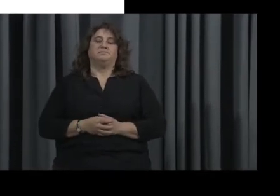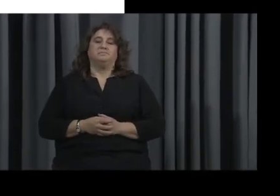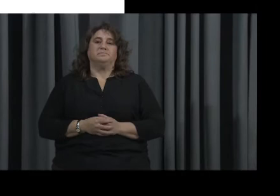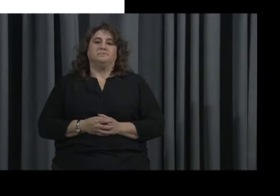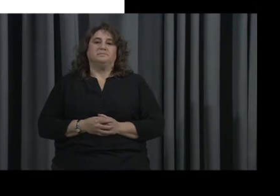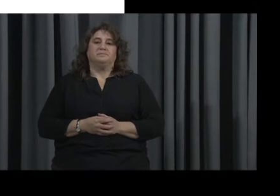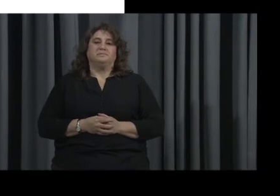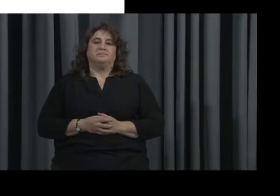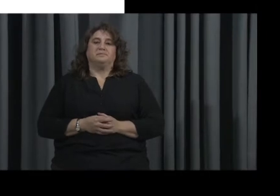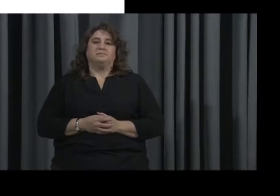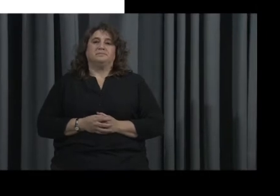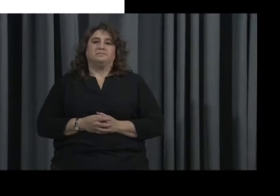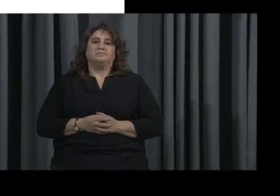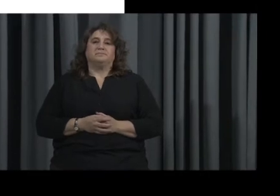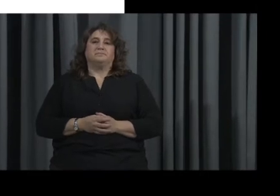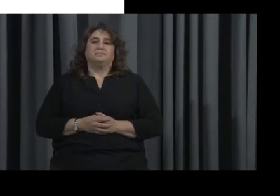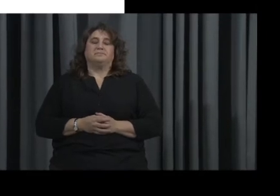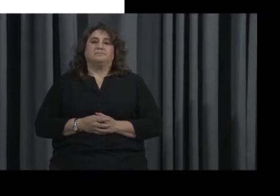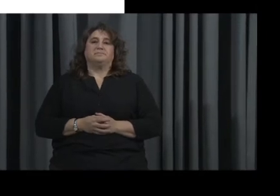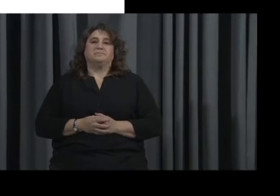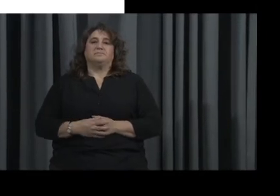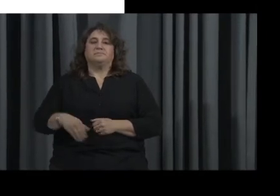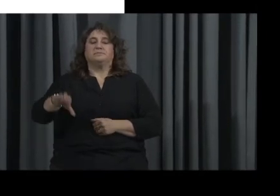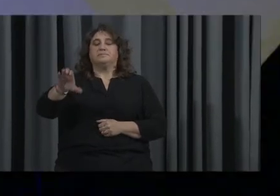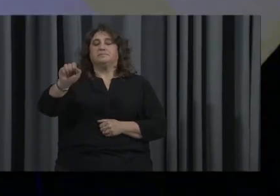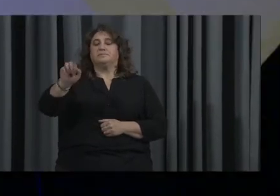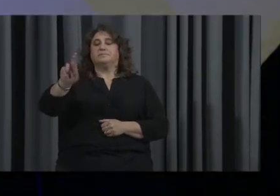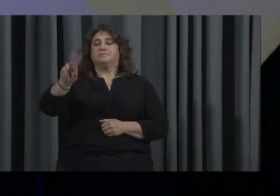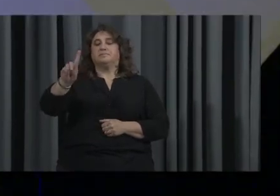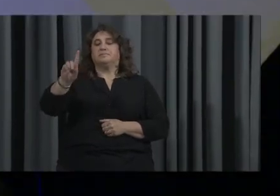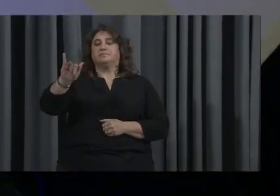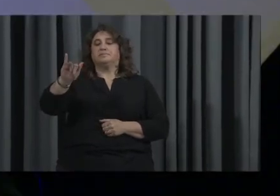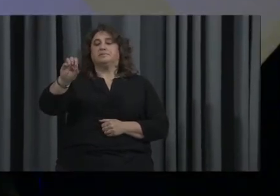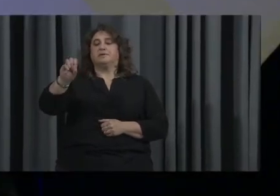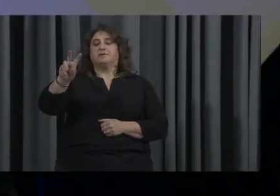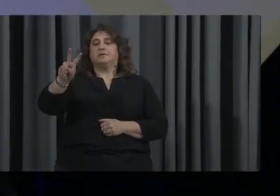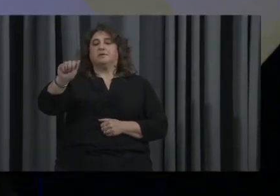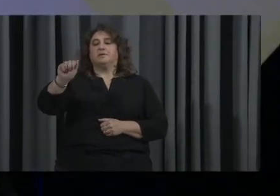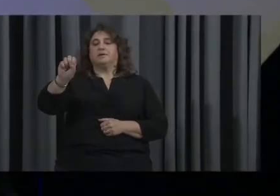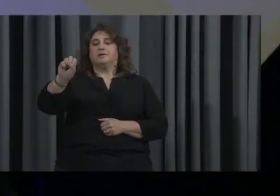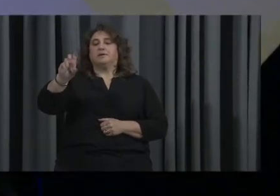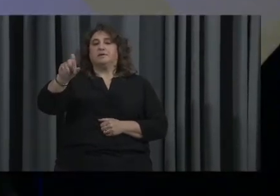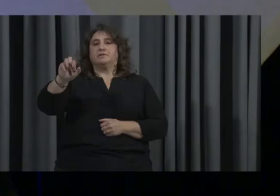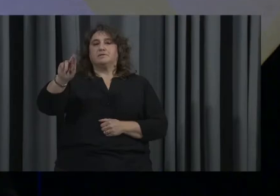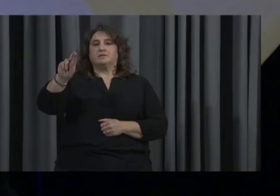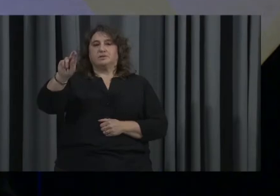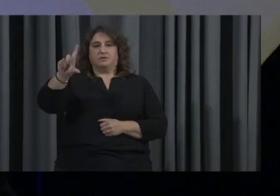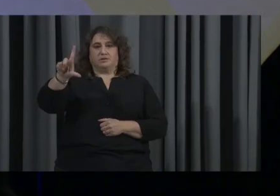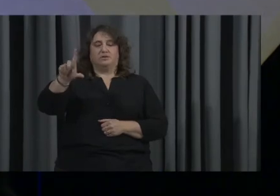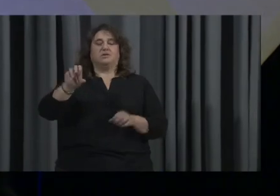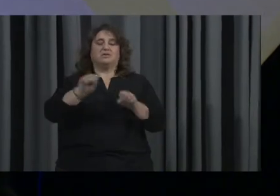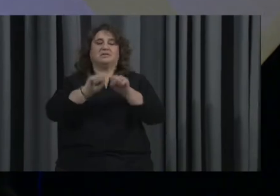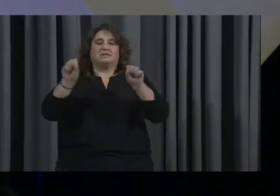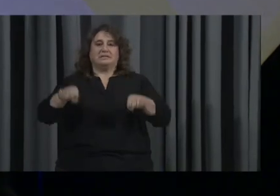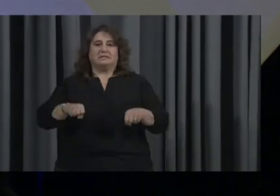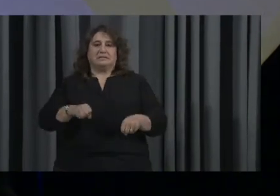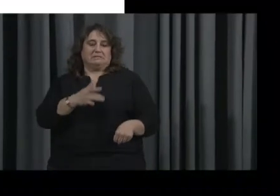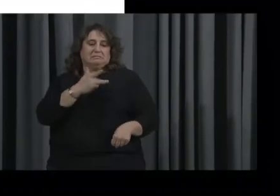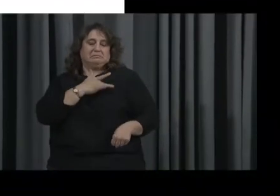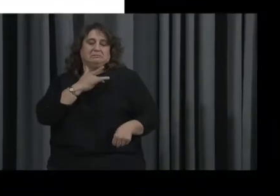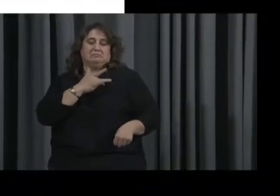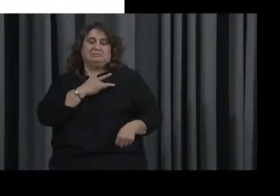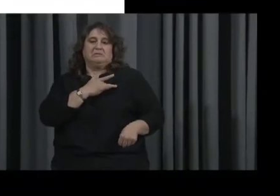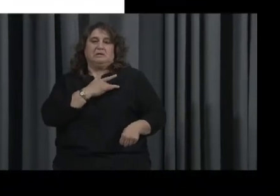So the cardiovascular system is responsible for maintaining blood flow throughout the entire body.